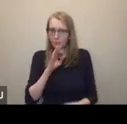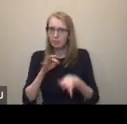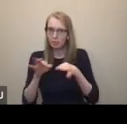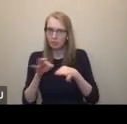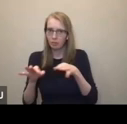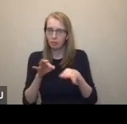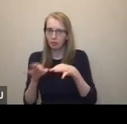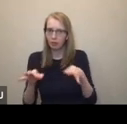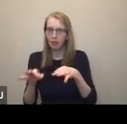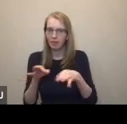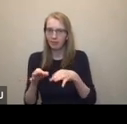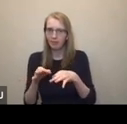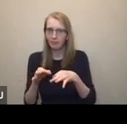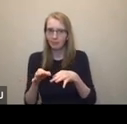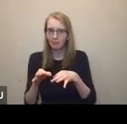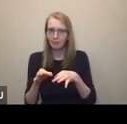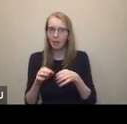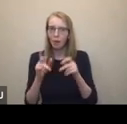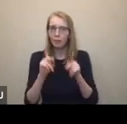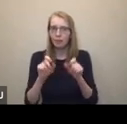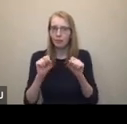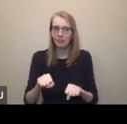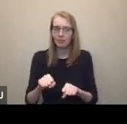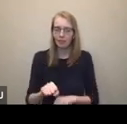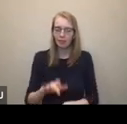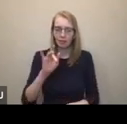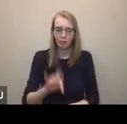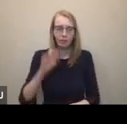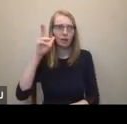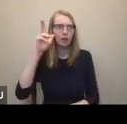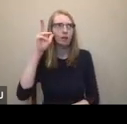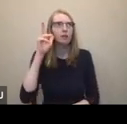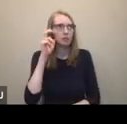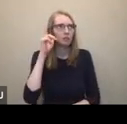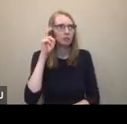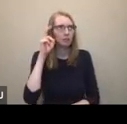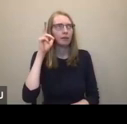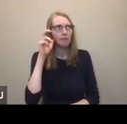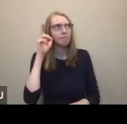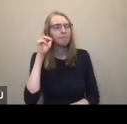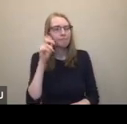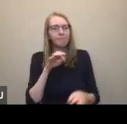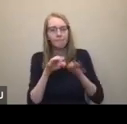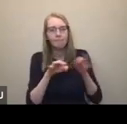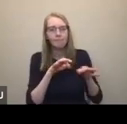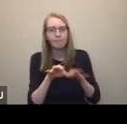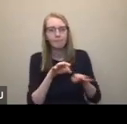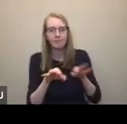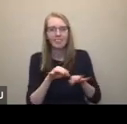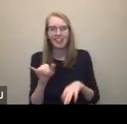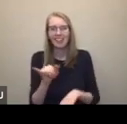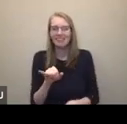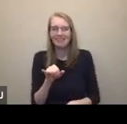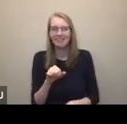just hit a button and hear it. So again, you can it's not that hard to do. It's just like, it's a it's an oral form of ASL.